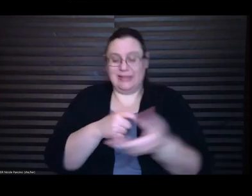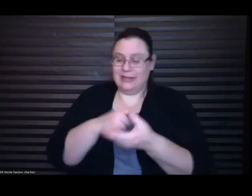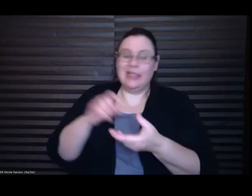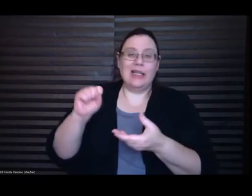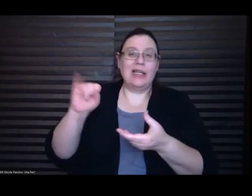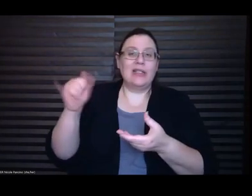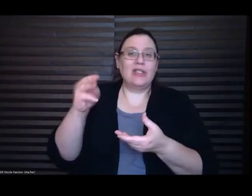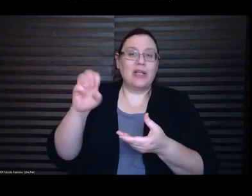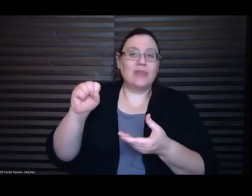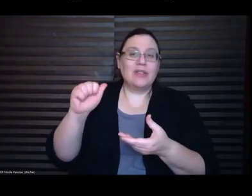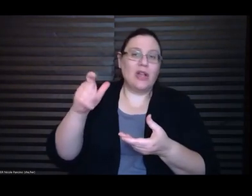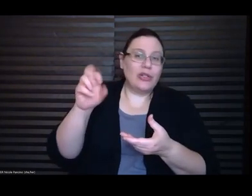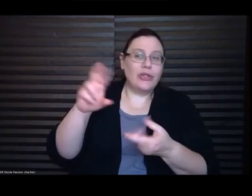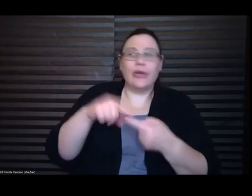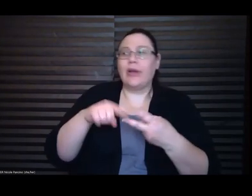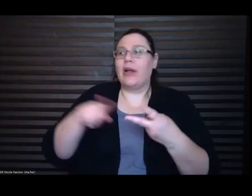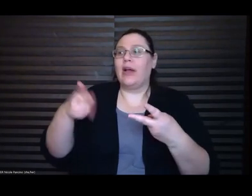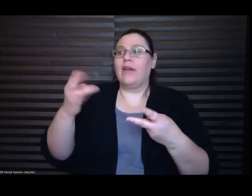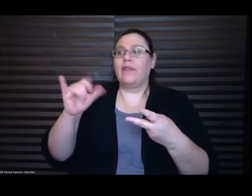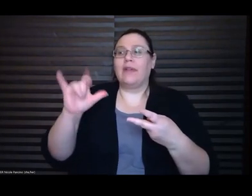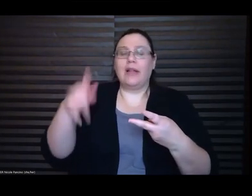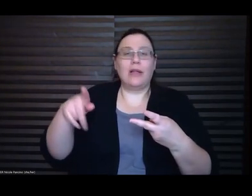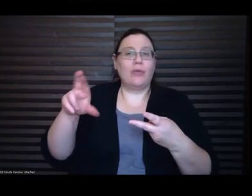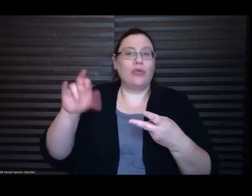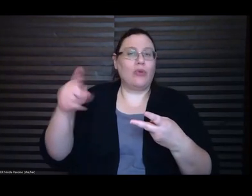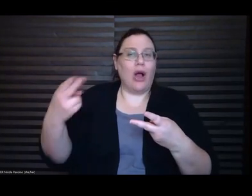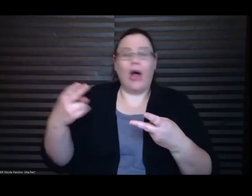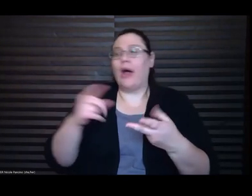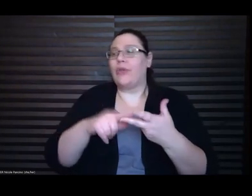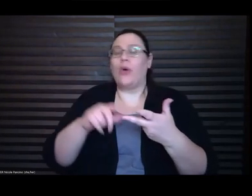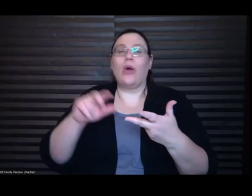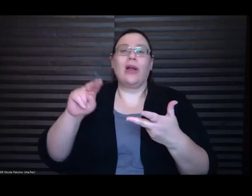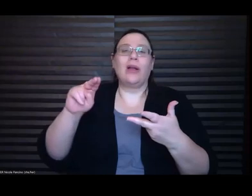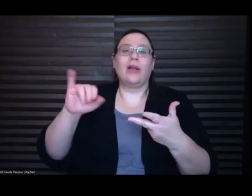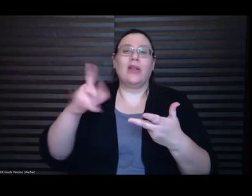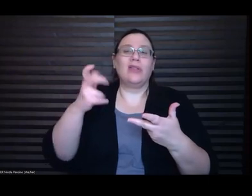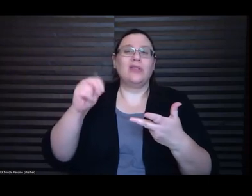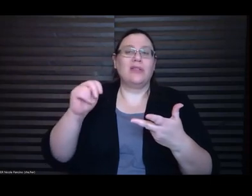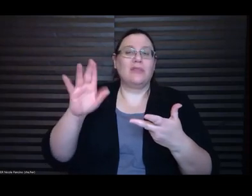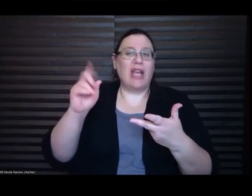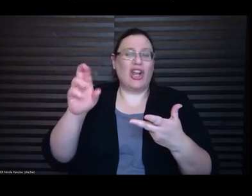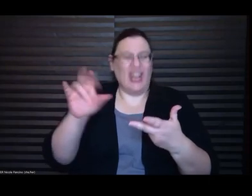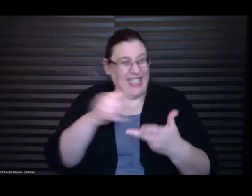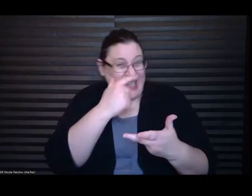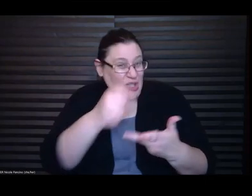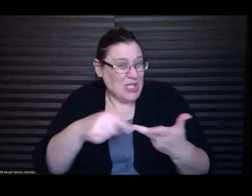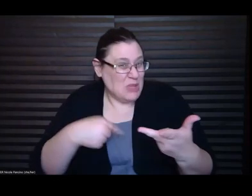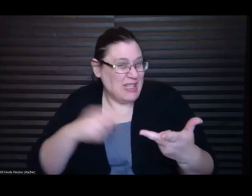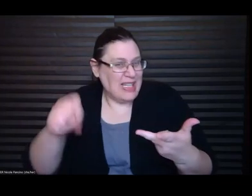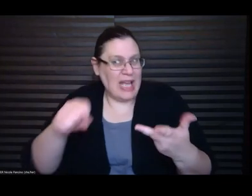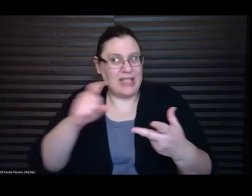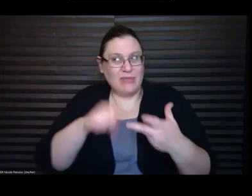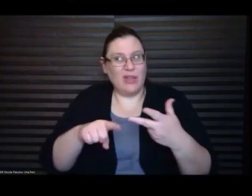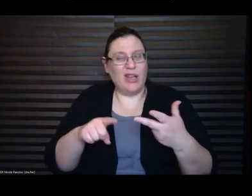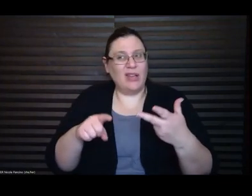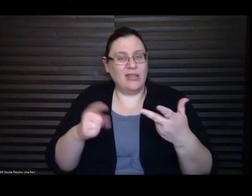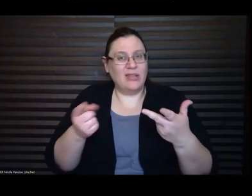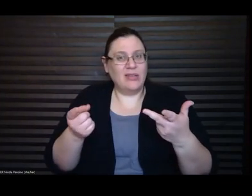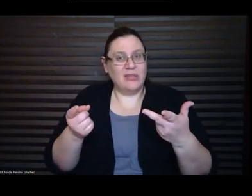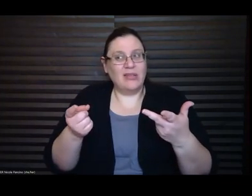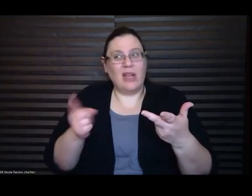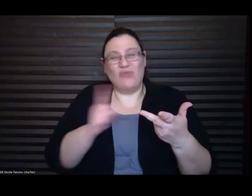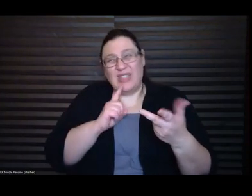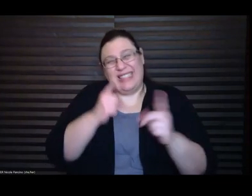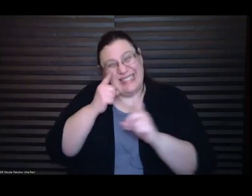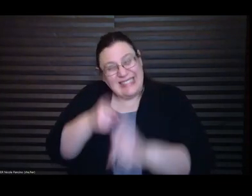Baker but I was like I mean this is interesting to me but also I really I'm really interested in like where is like the female version of this where's the queer version of this